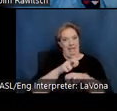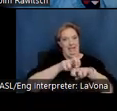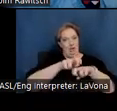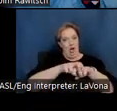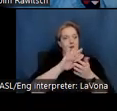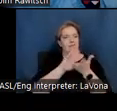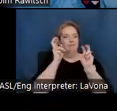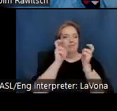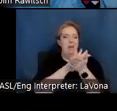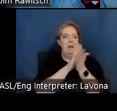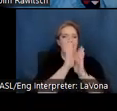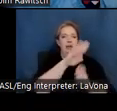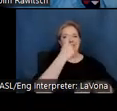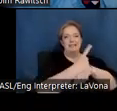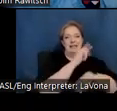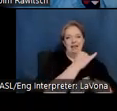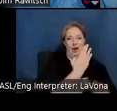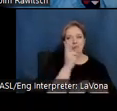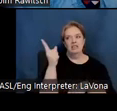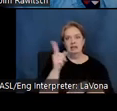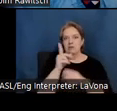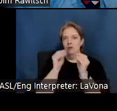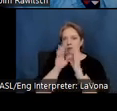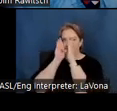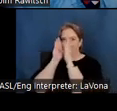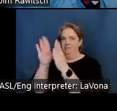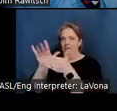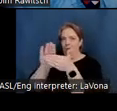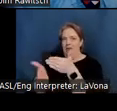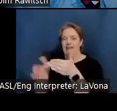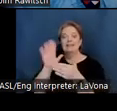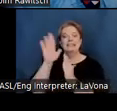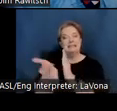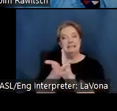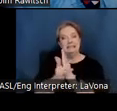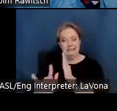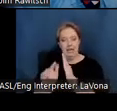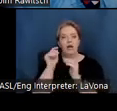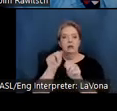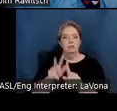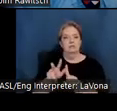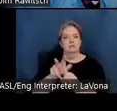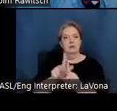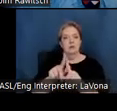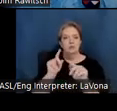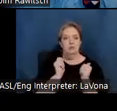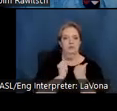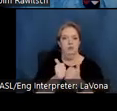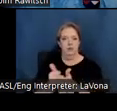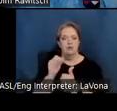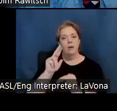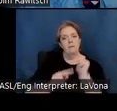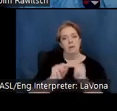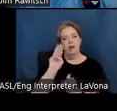He lived increasingly for the weekend when his finely honed skills could be brought to bear on the challenges of building the